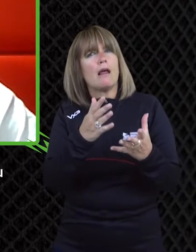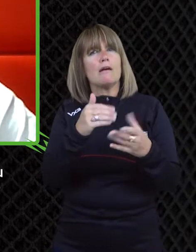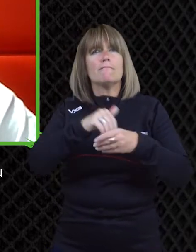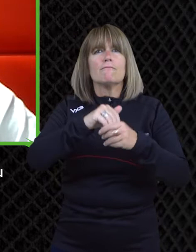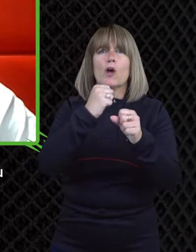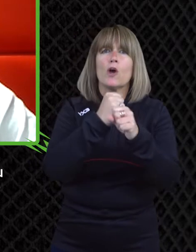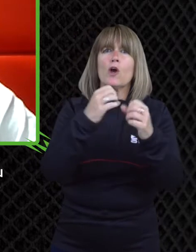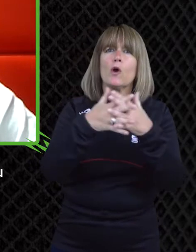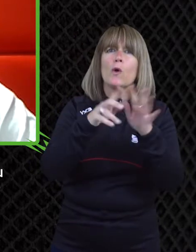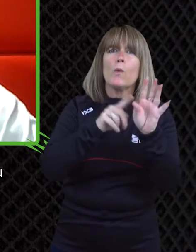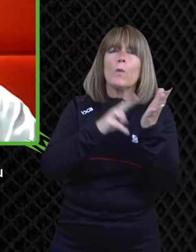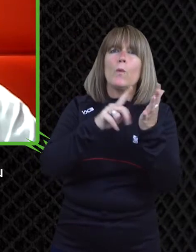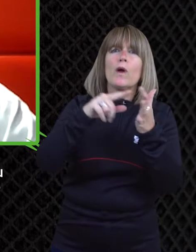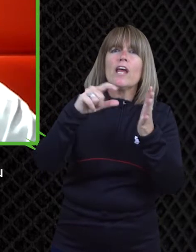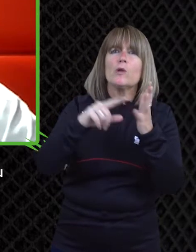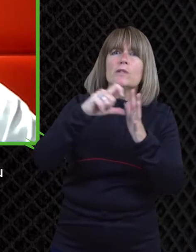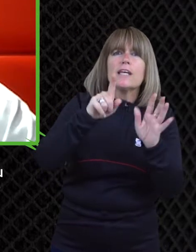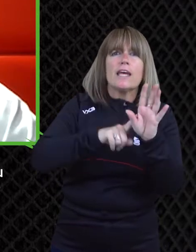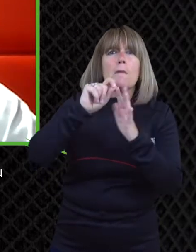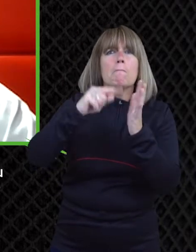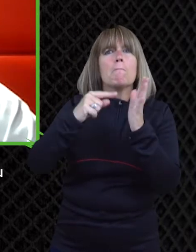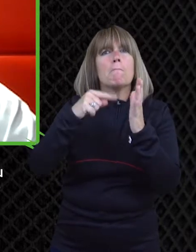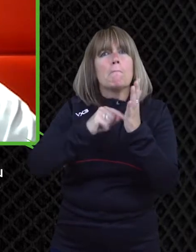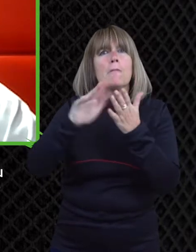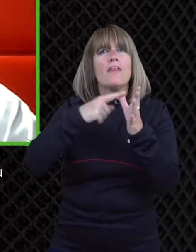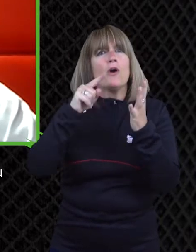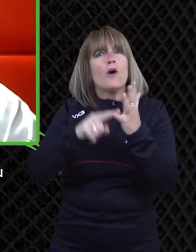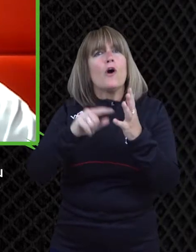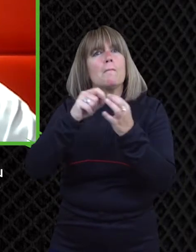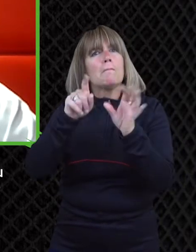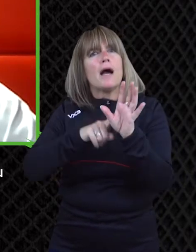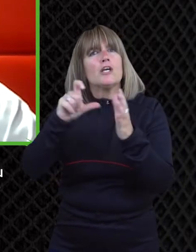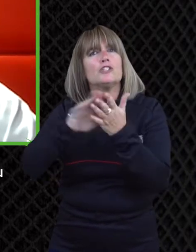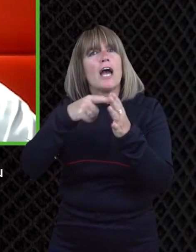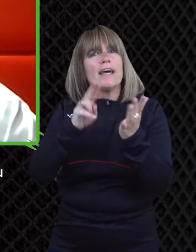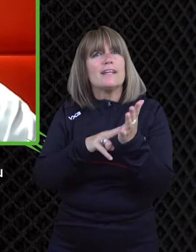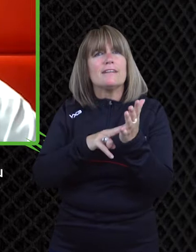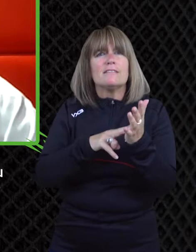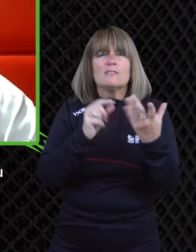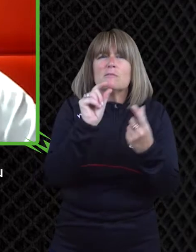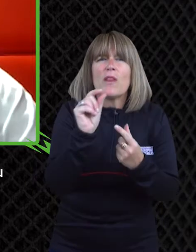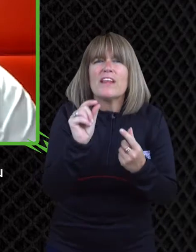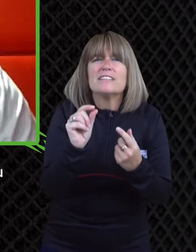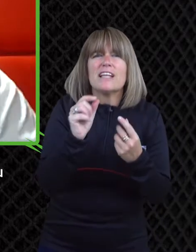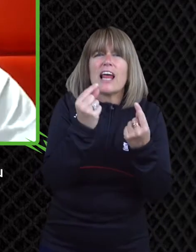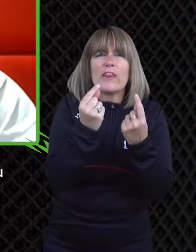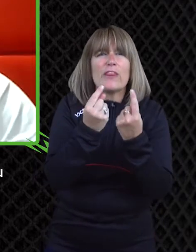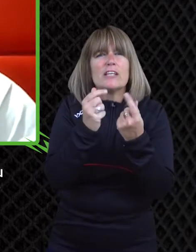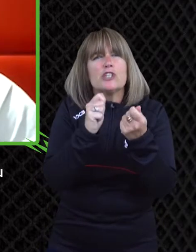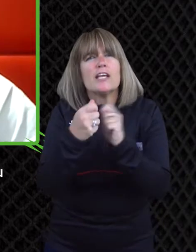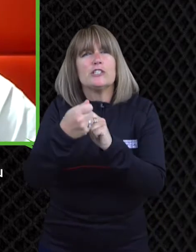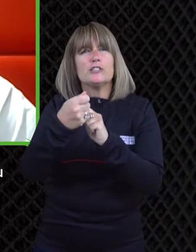at the moment i think his words uh a very special in this context you know do